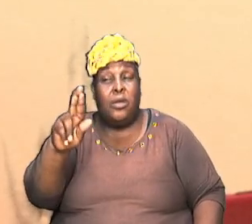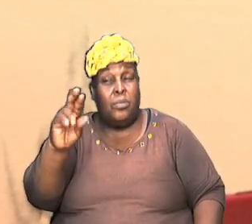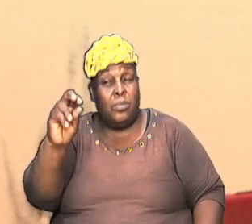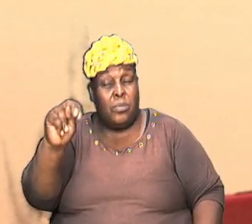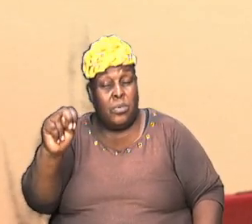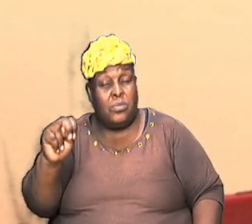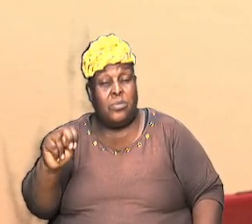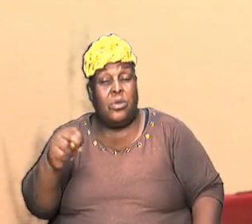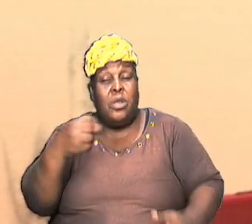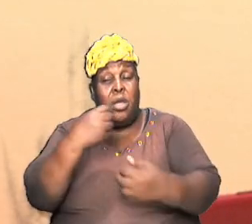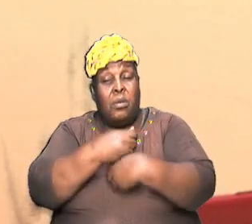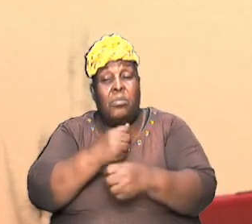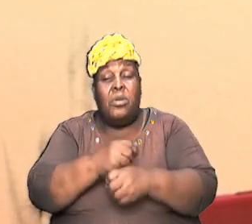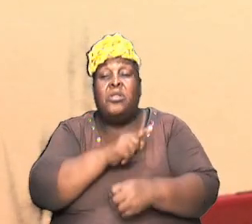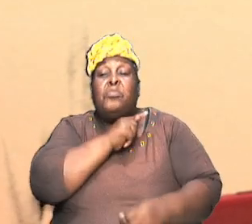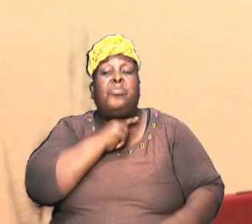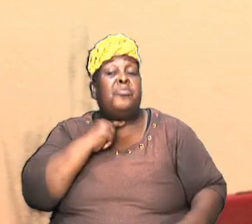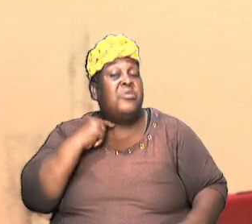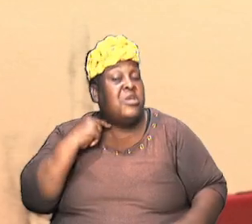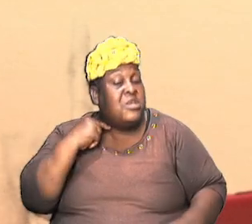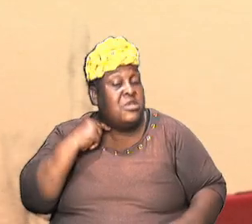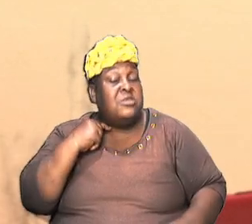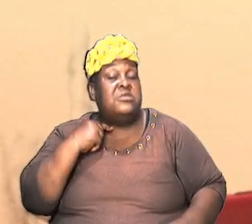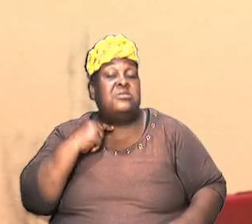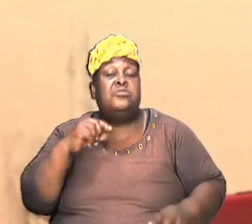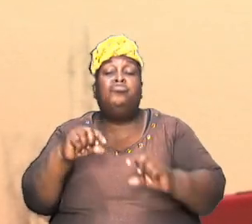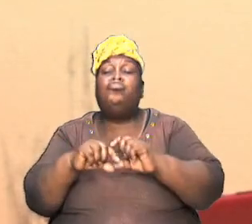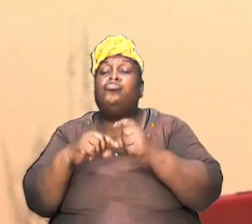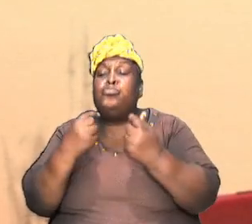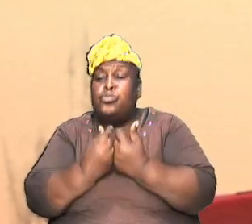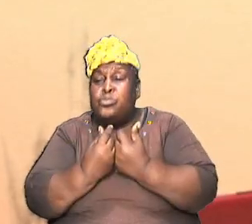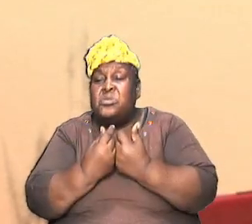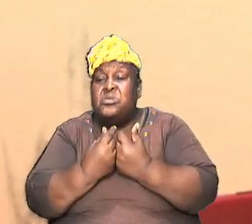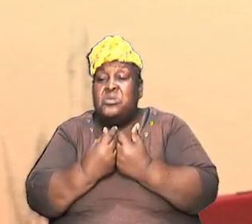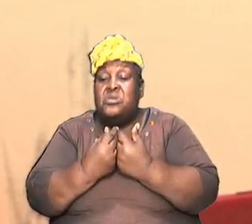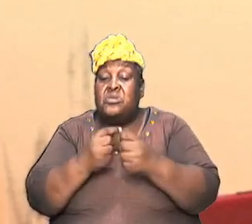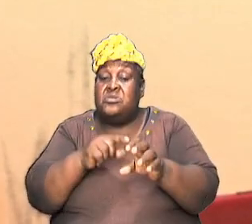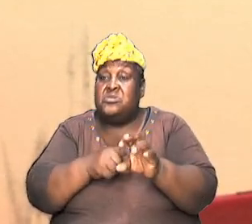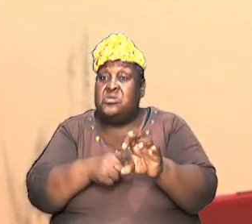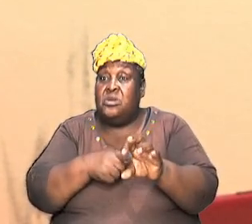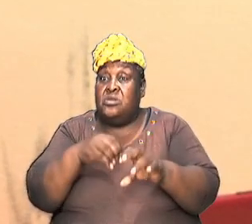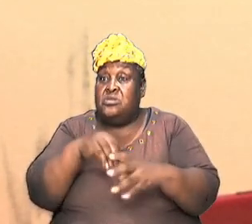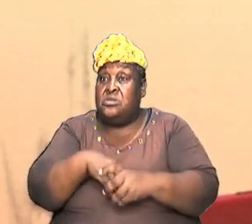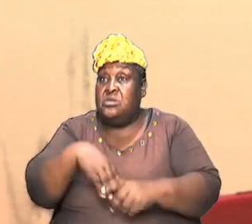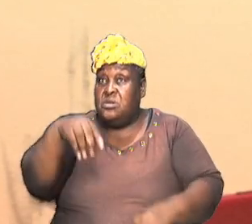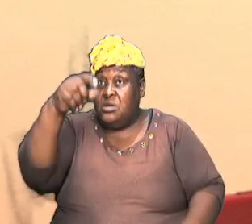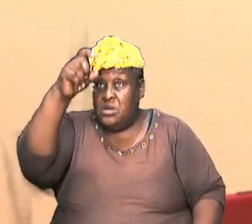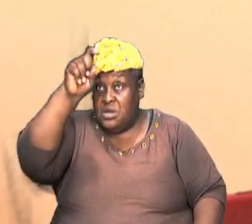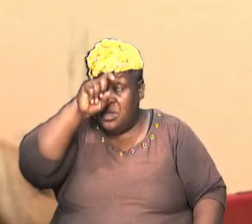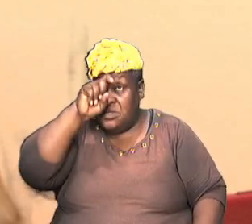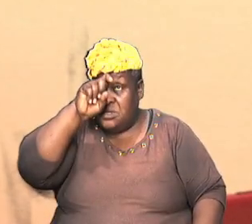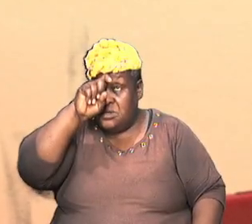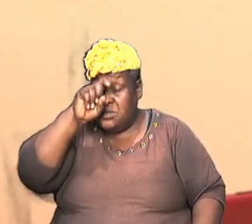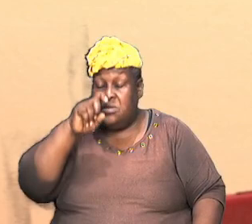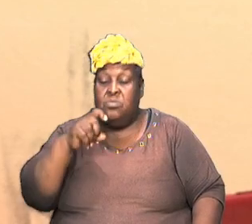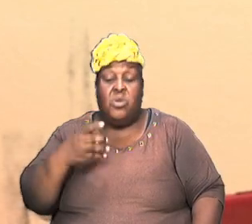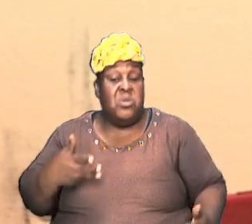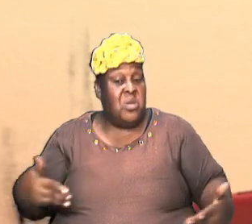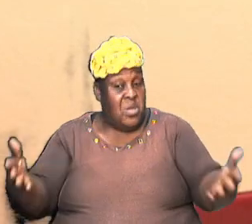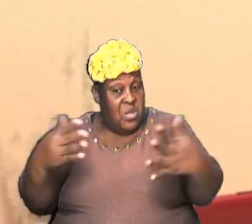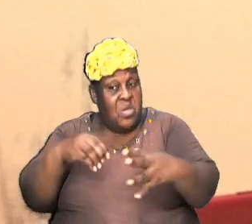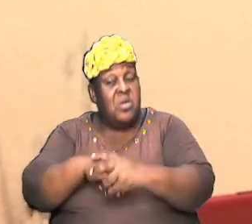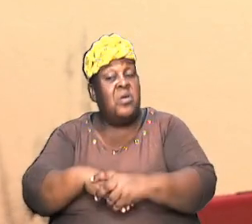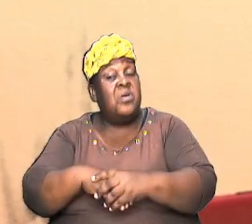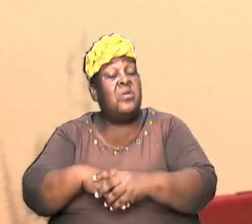and so it started there but that's Exodus but here in Genesis Abraham Abraham